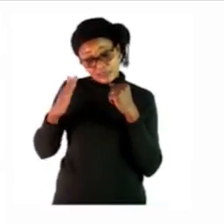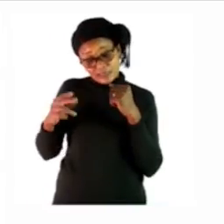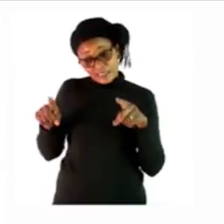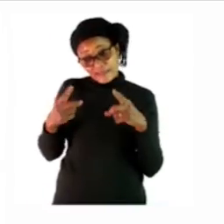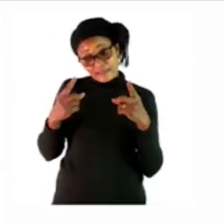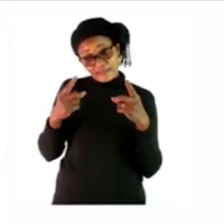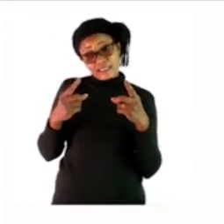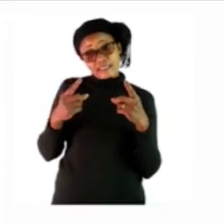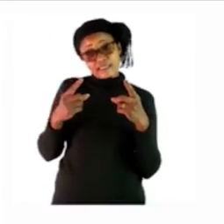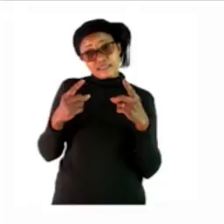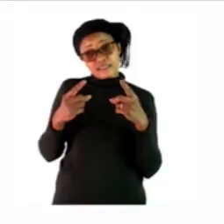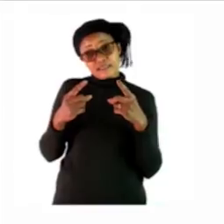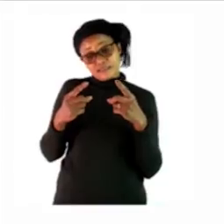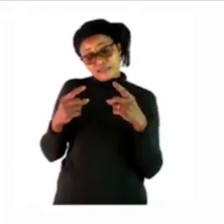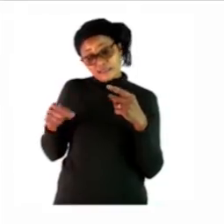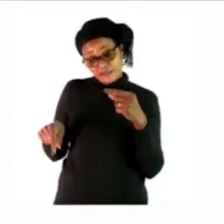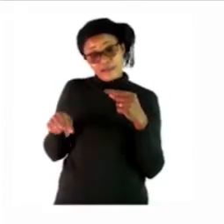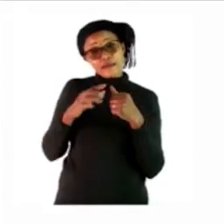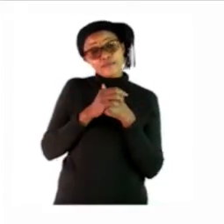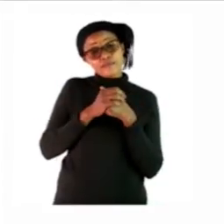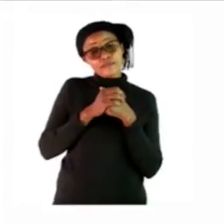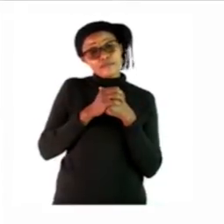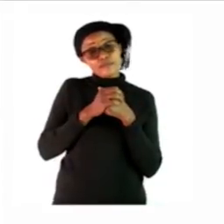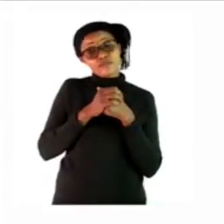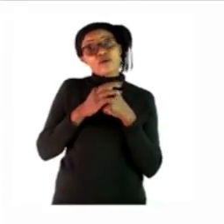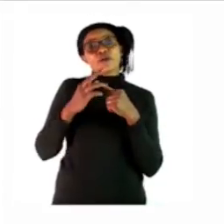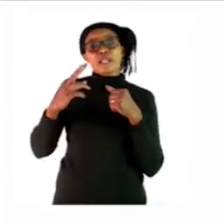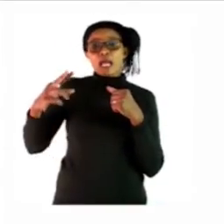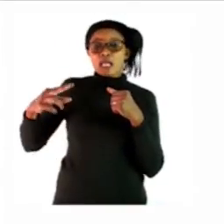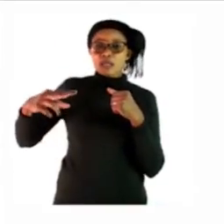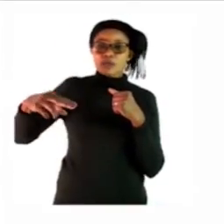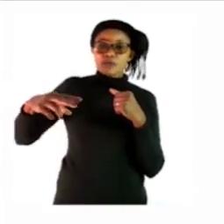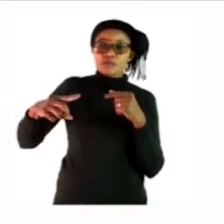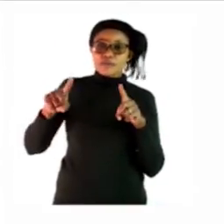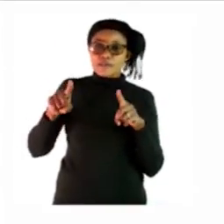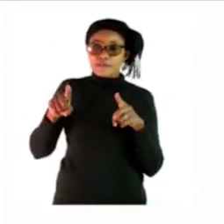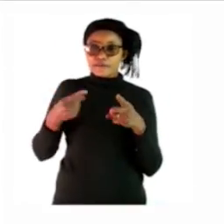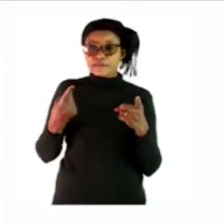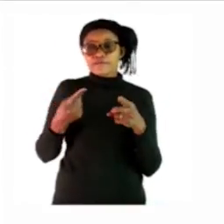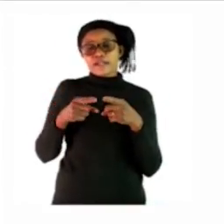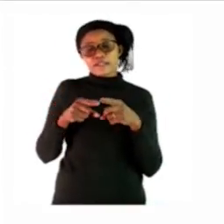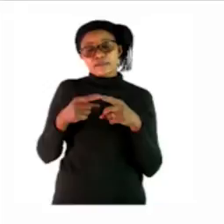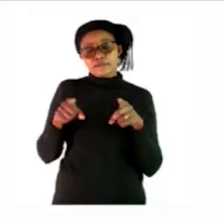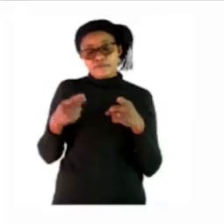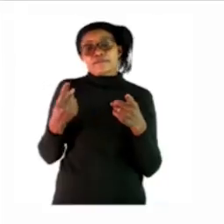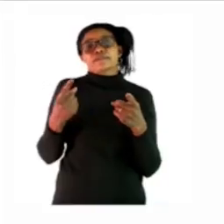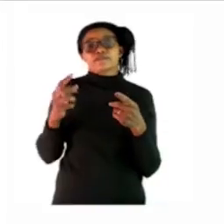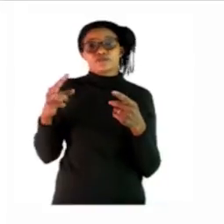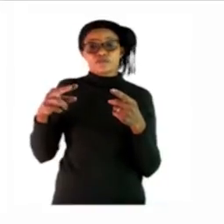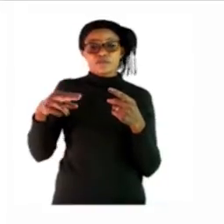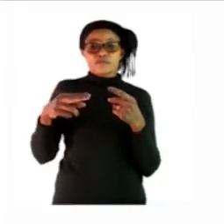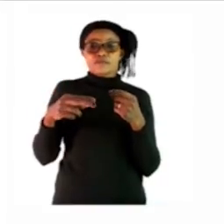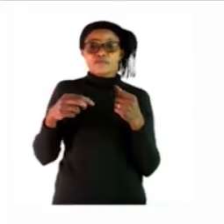yes so we must cut out the furniture and then we must